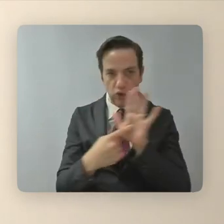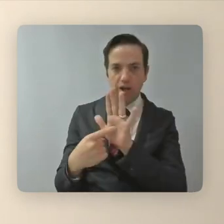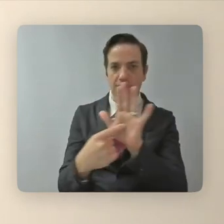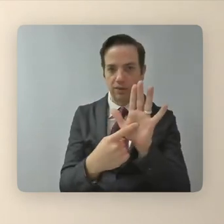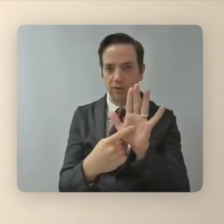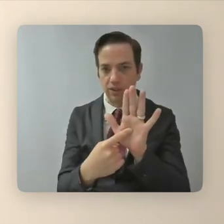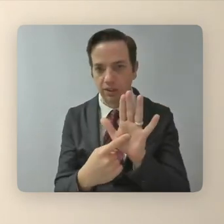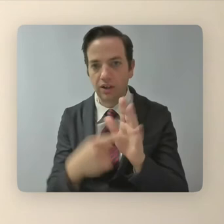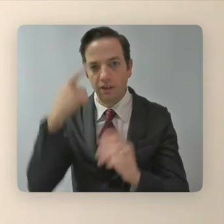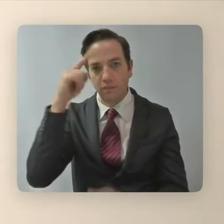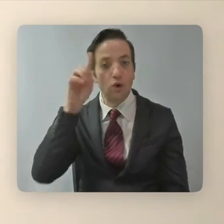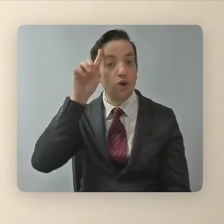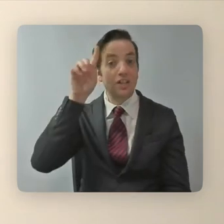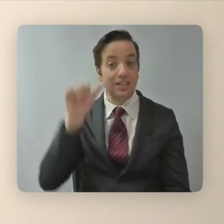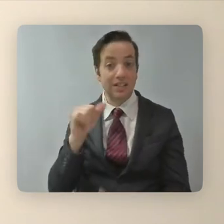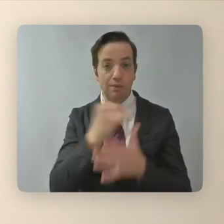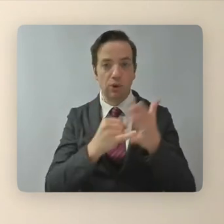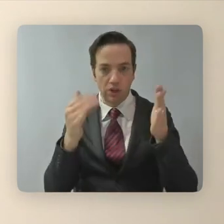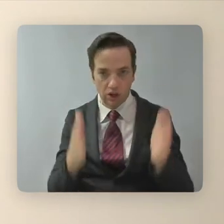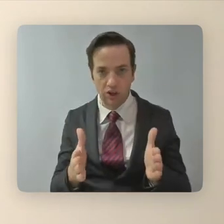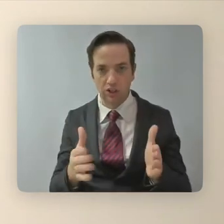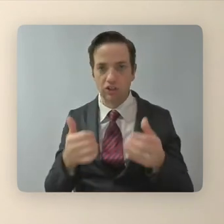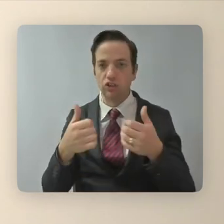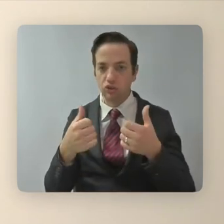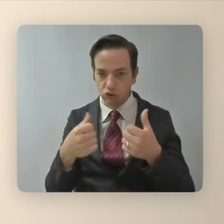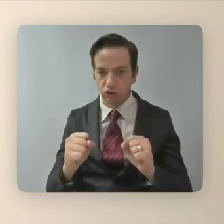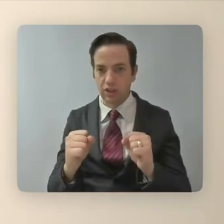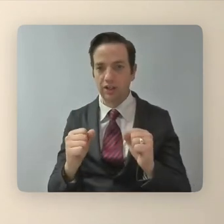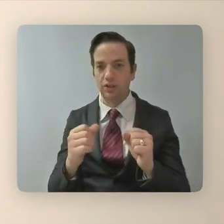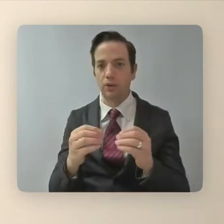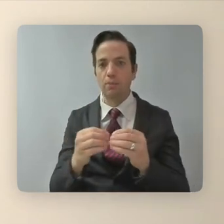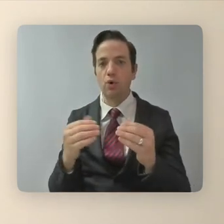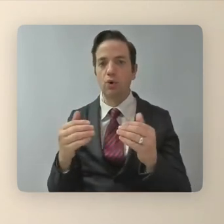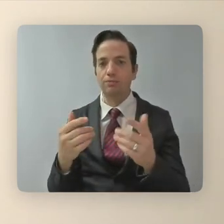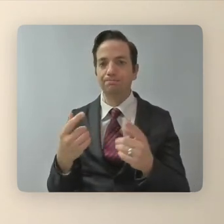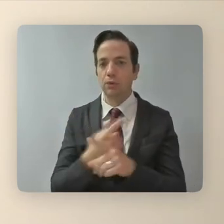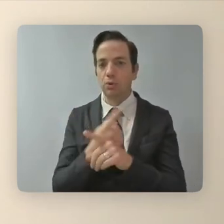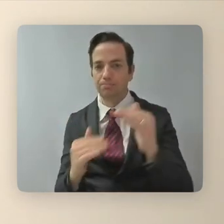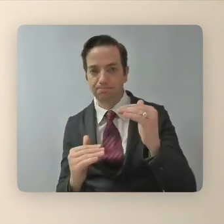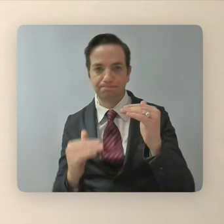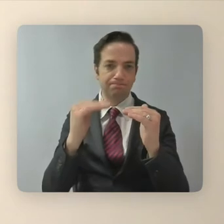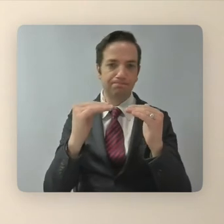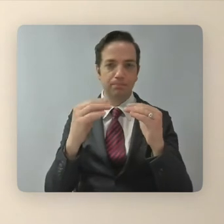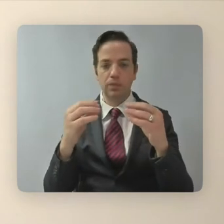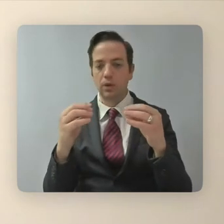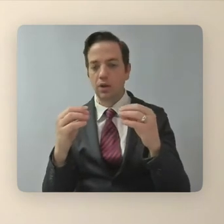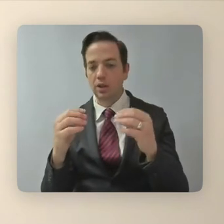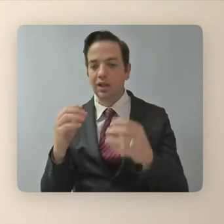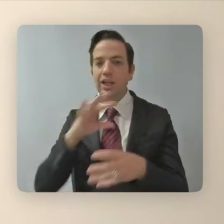disabled artists and making us a part of the diversity